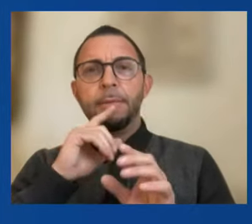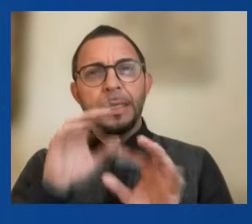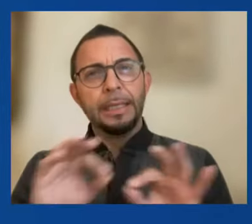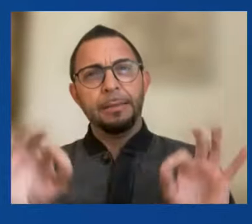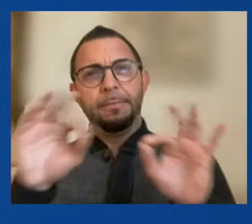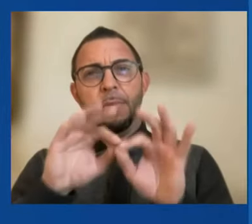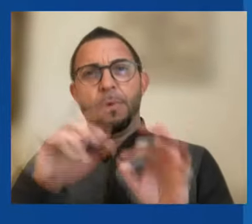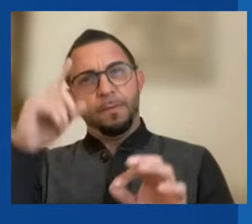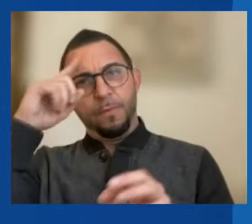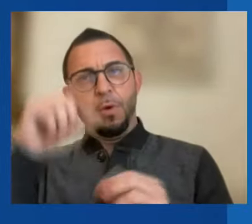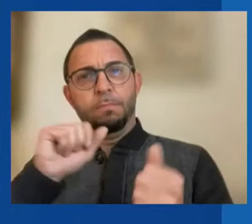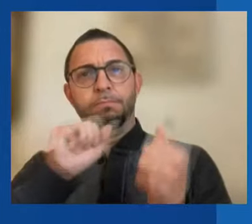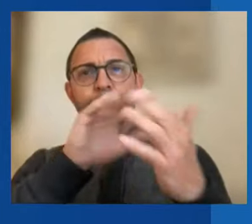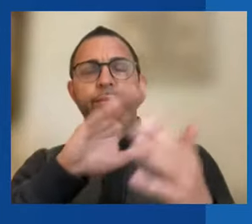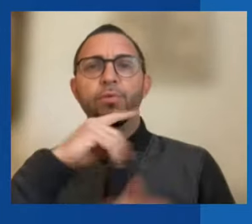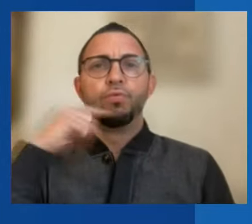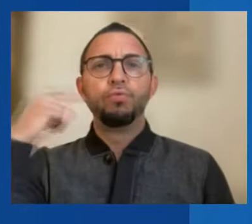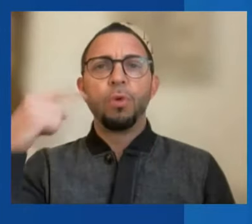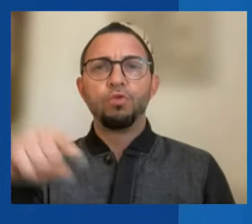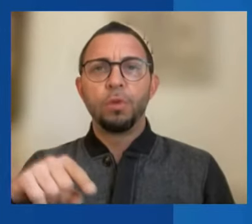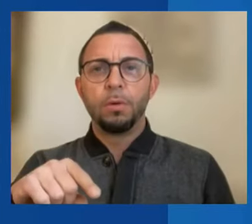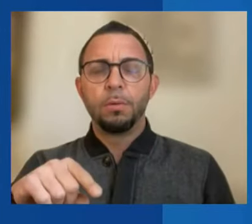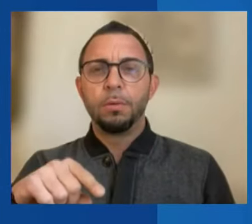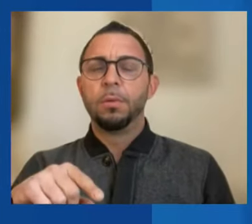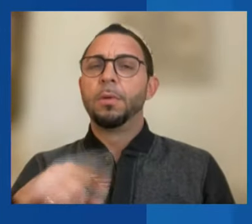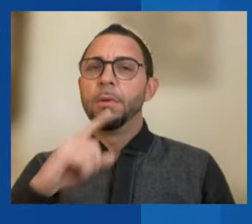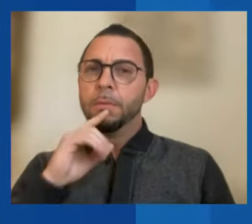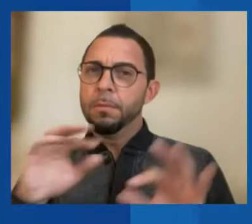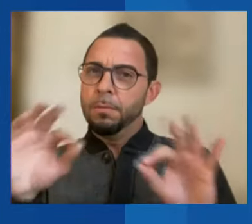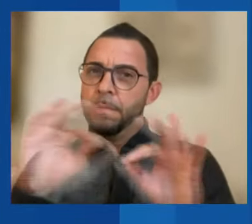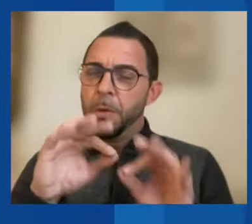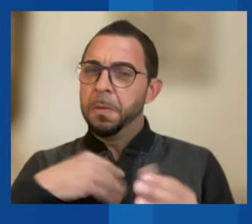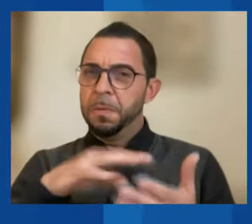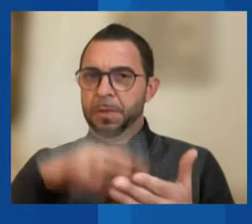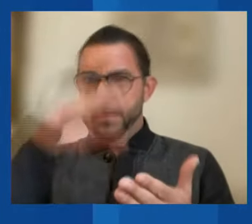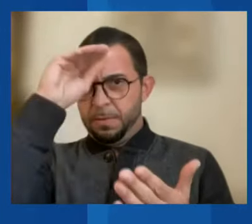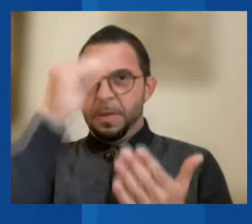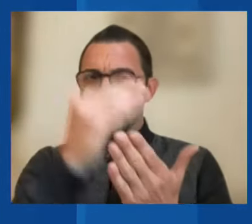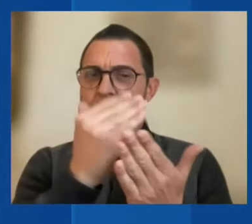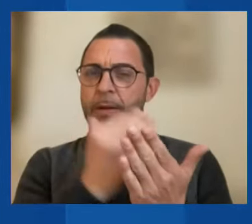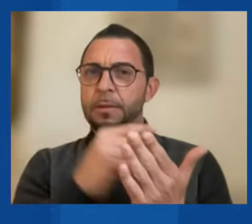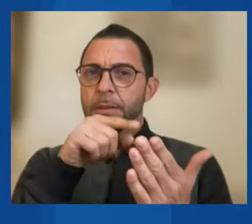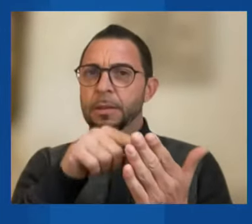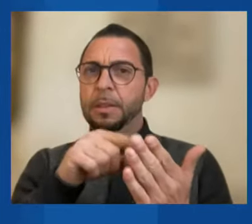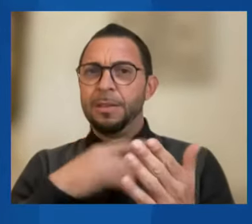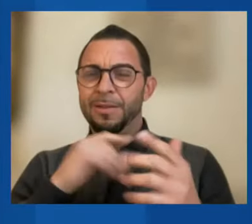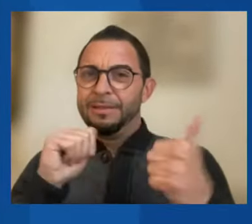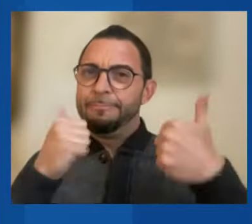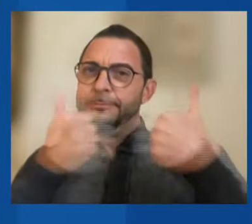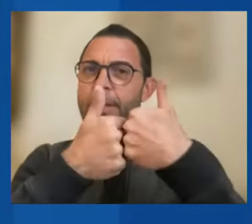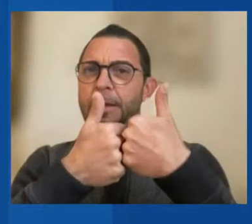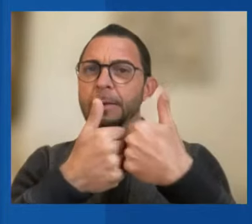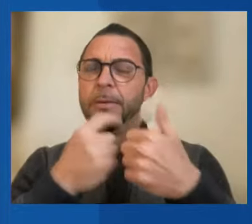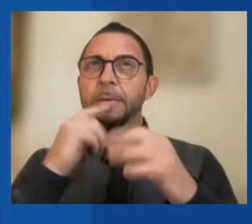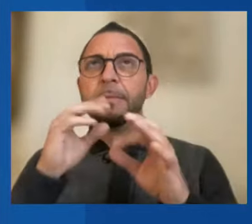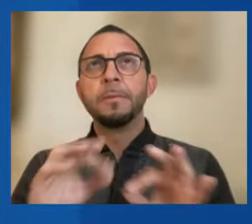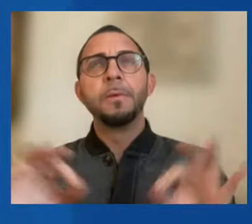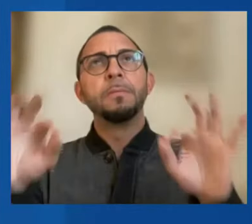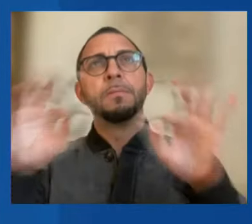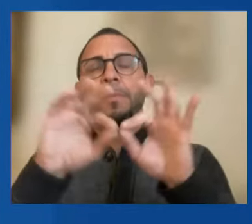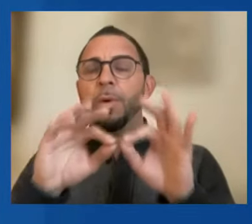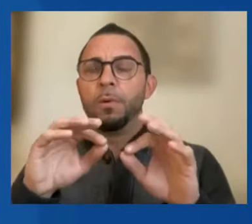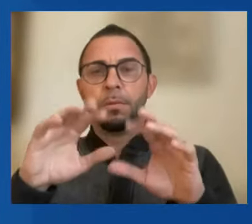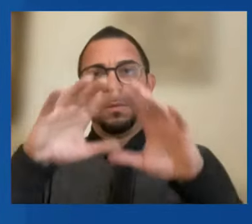We need to take that lesson on board as we tackle the most pressing global issues we